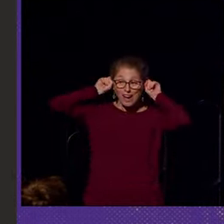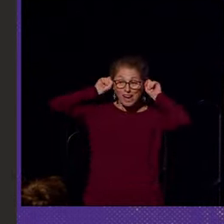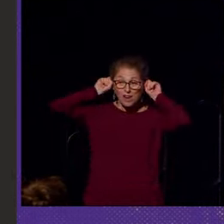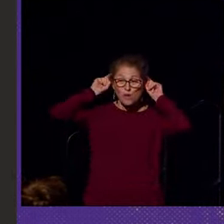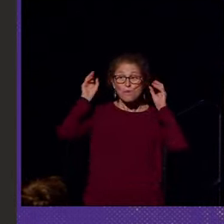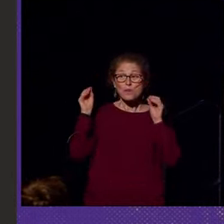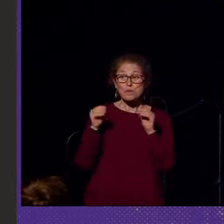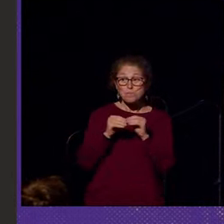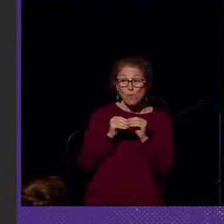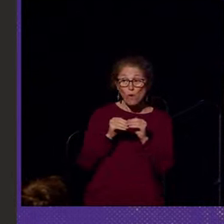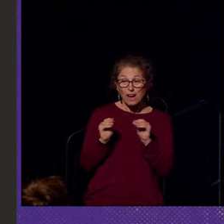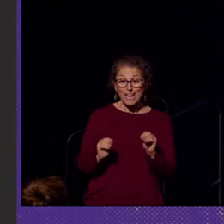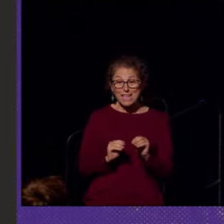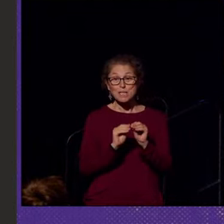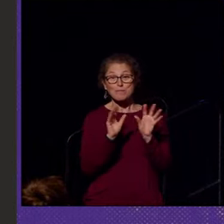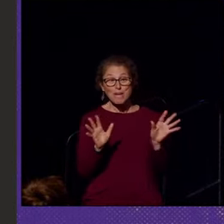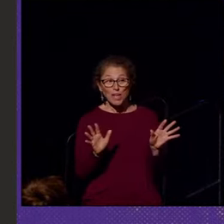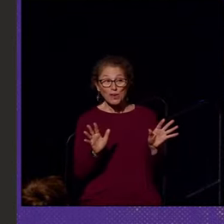more conspicuous,